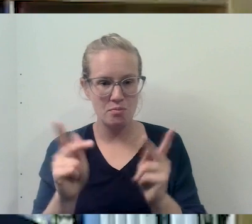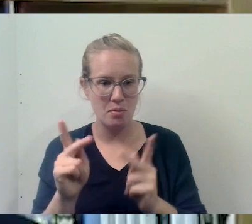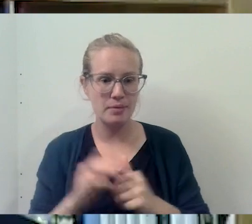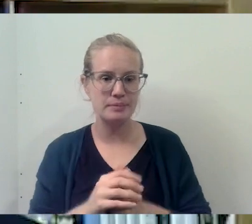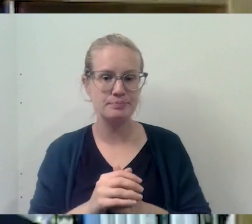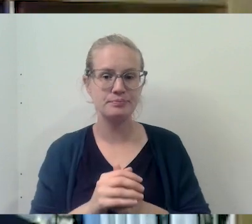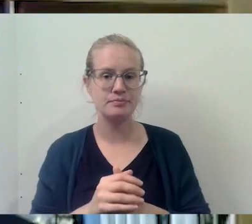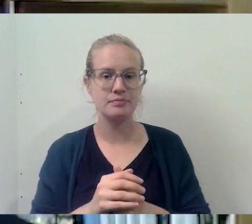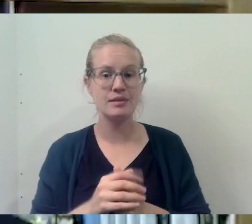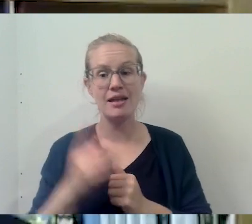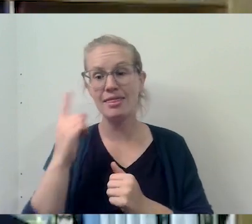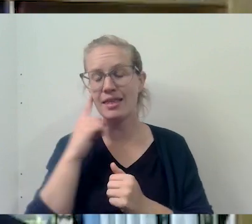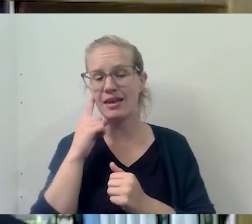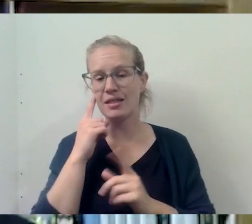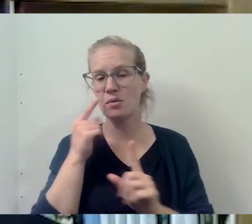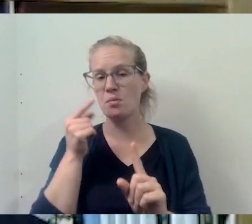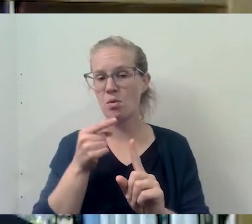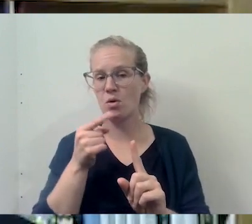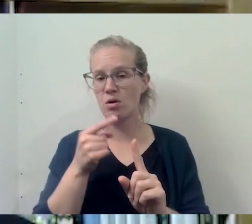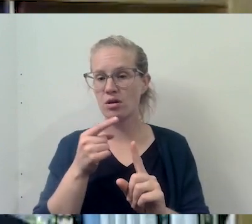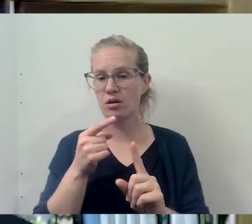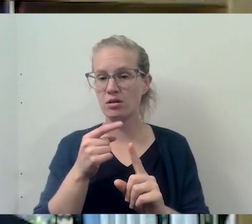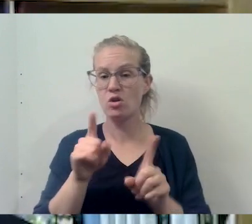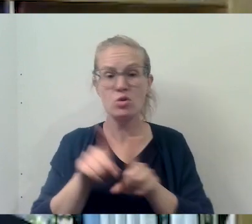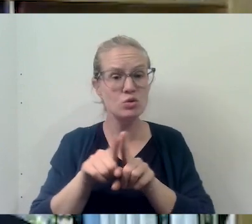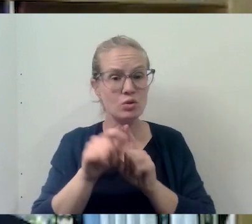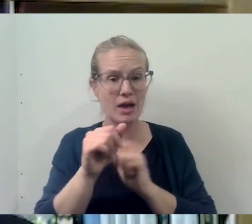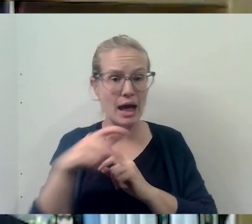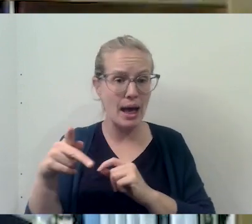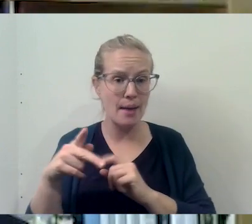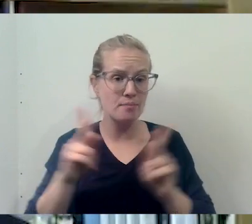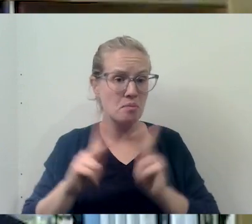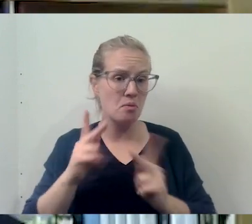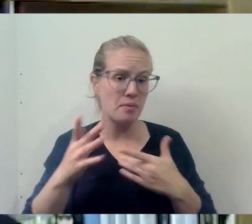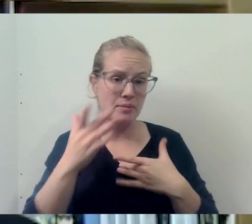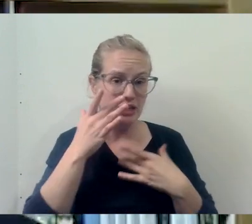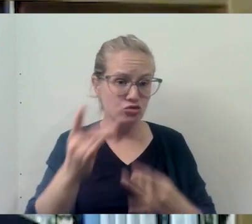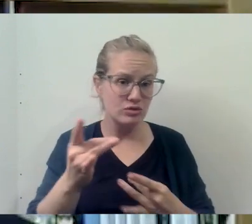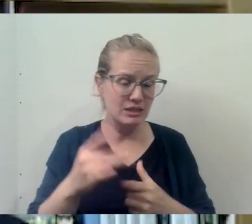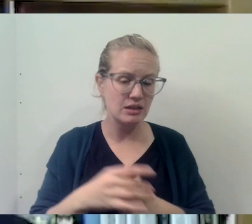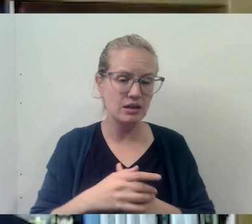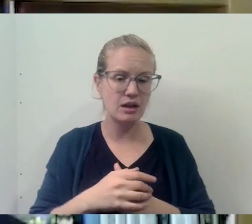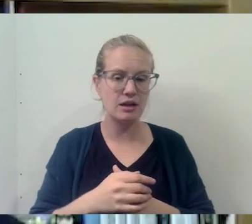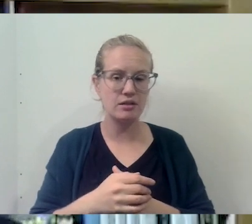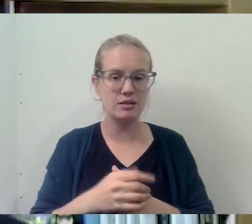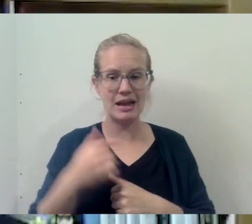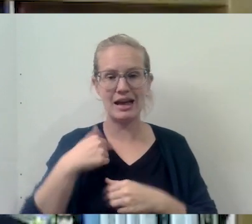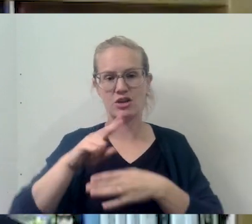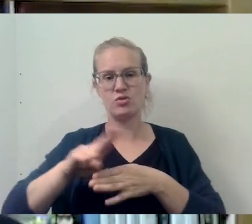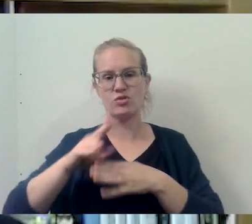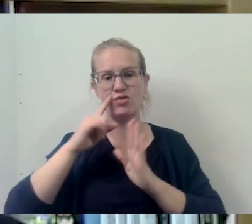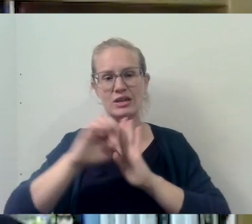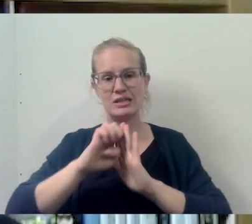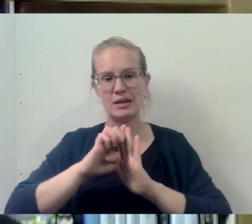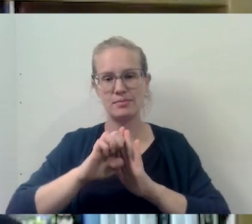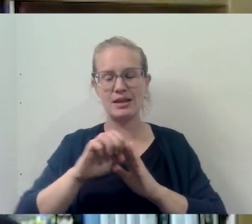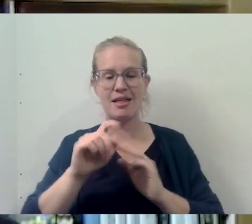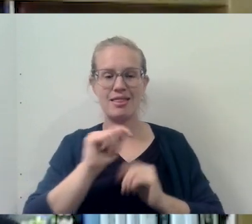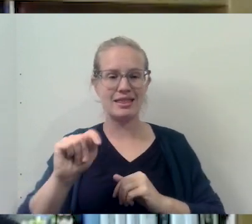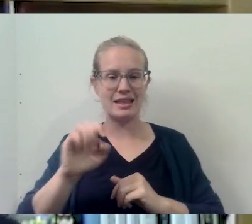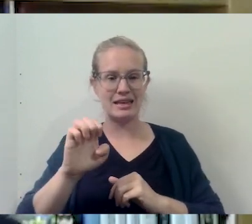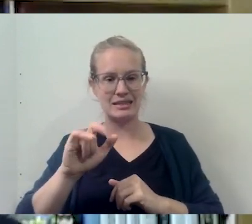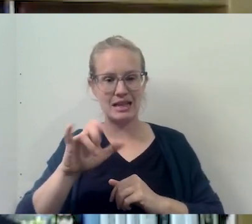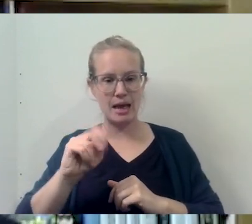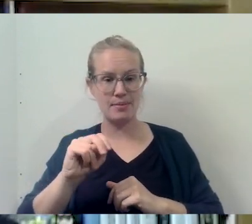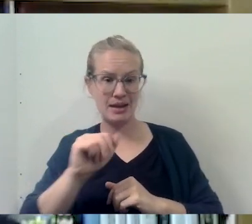I, there, there, I think the thing is, is that there are also apps that people might be interested in. I use, for example, the examine